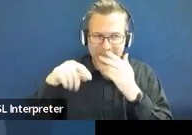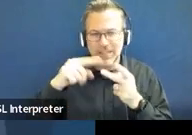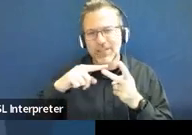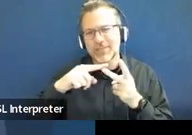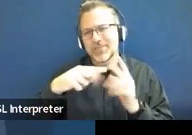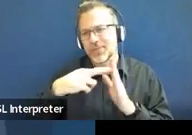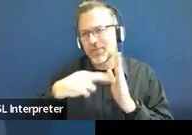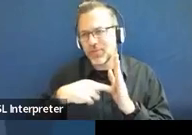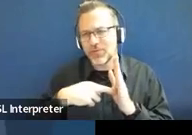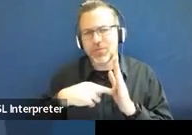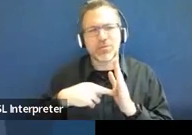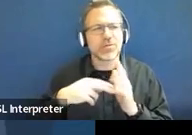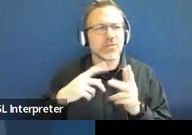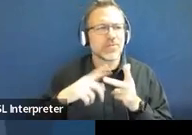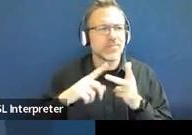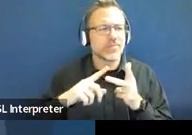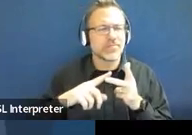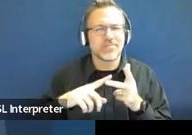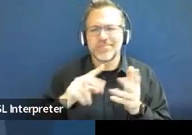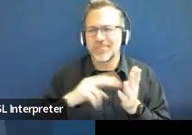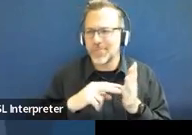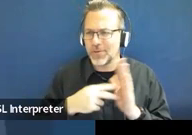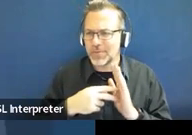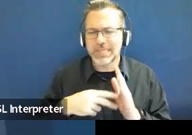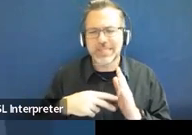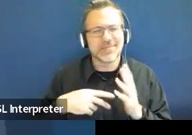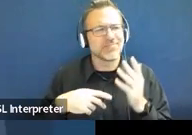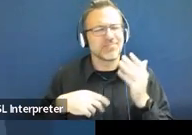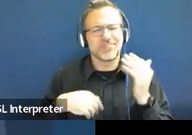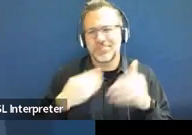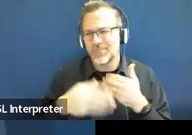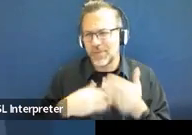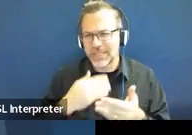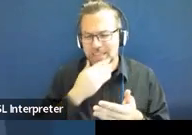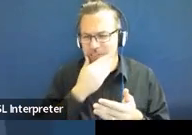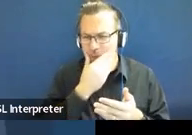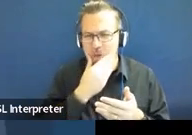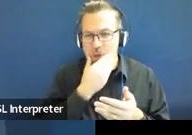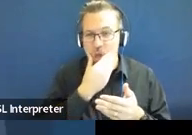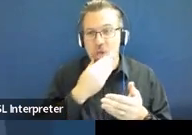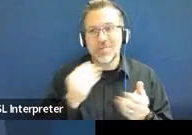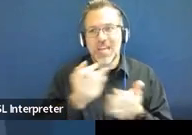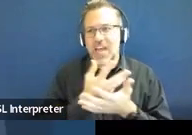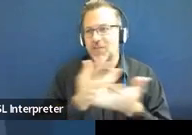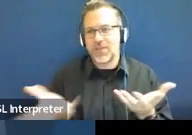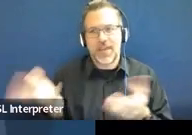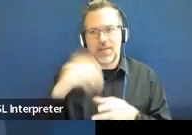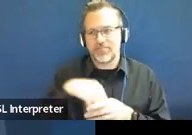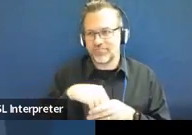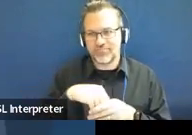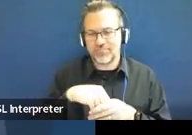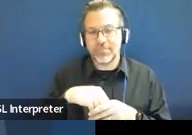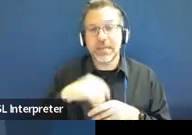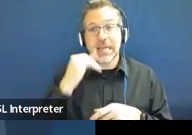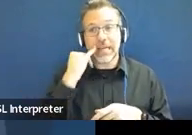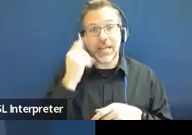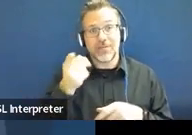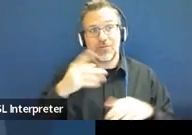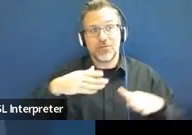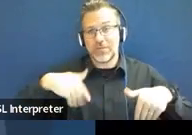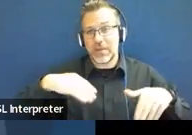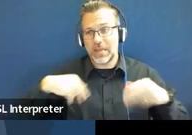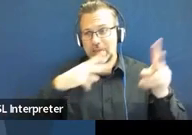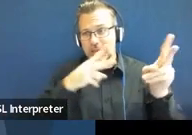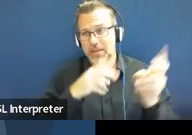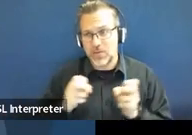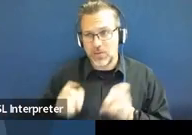what, you know, what that purpose would be, what the process should be. This is a great document. If you have not already downloaded it, I would